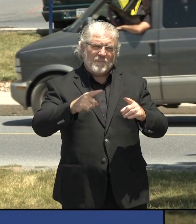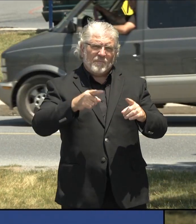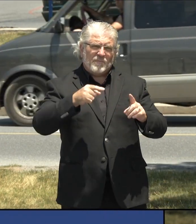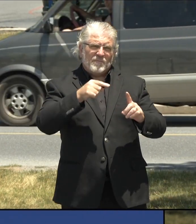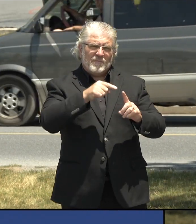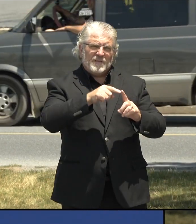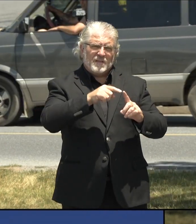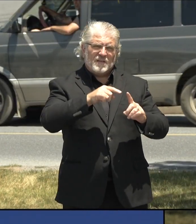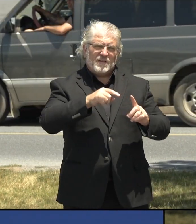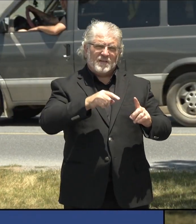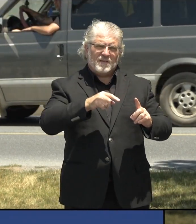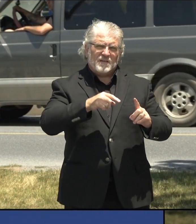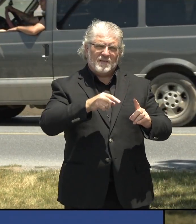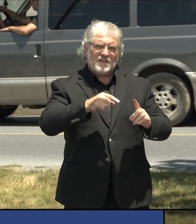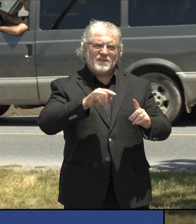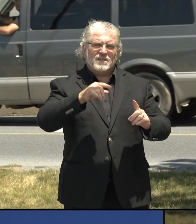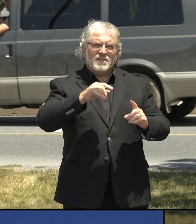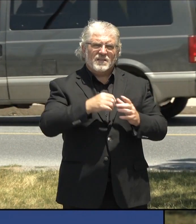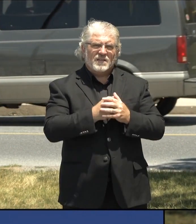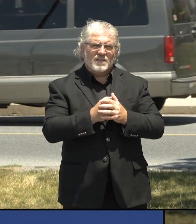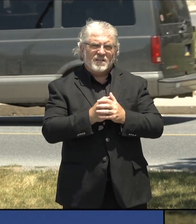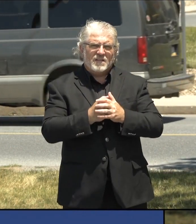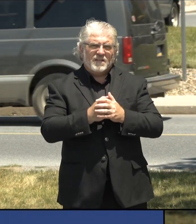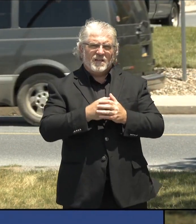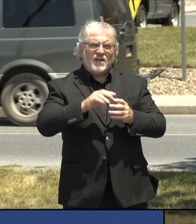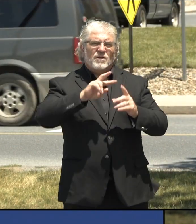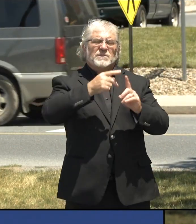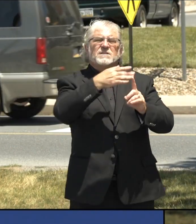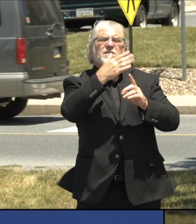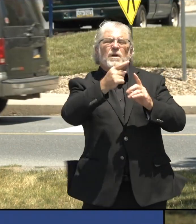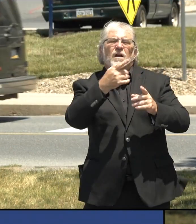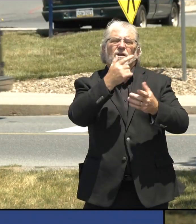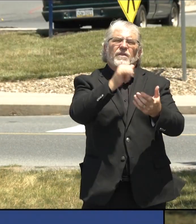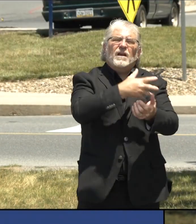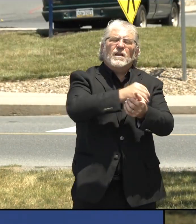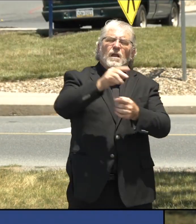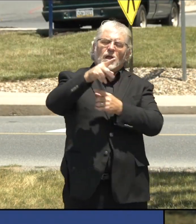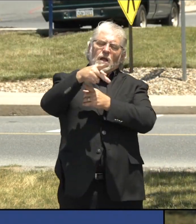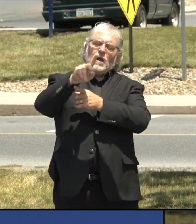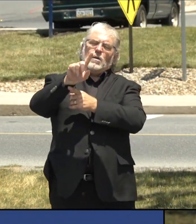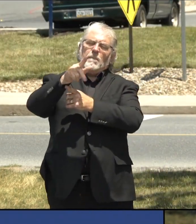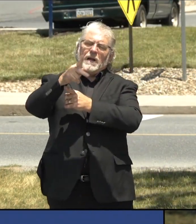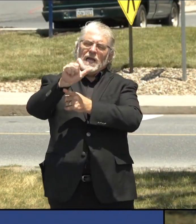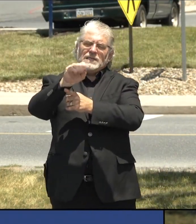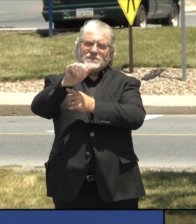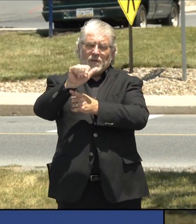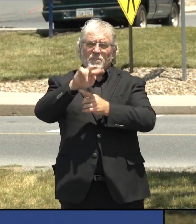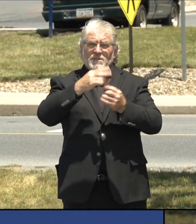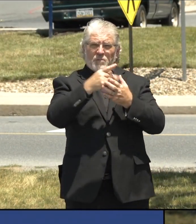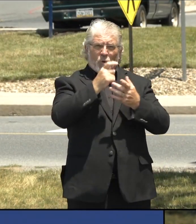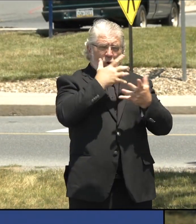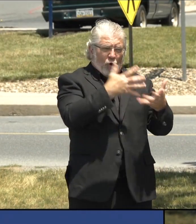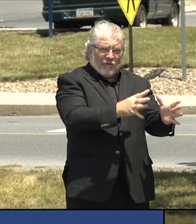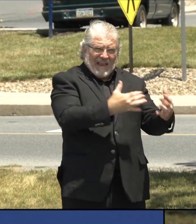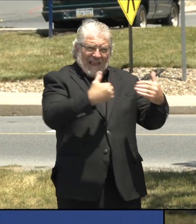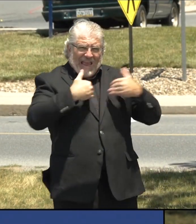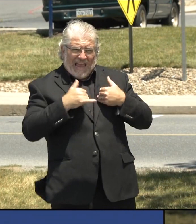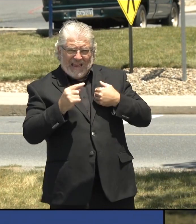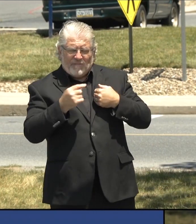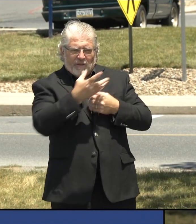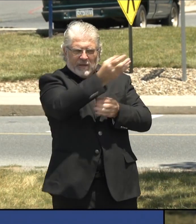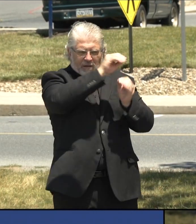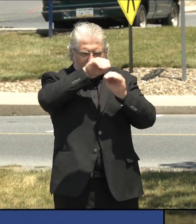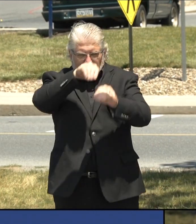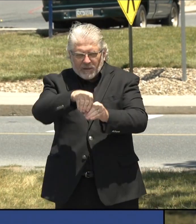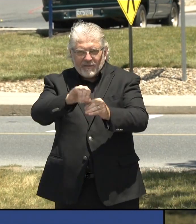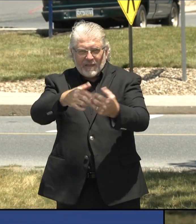Starting in April, this new potential treatment for COVID-19 was administered to the first UPMC patient. The treatment, which involves an